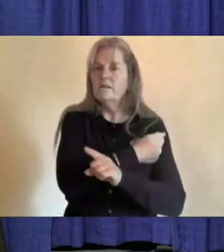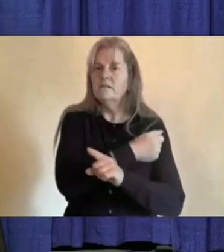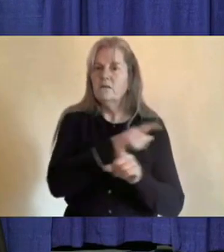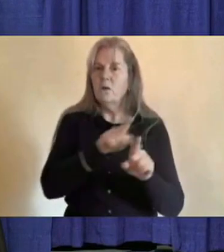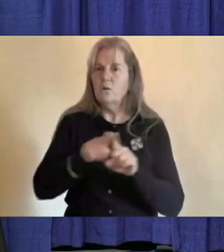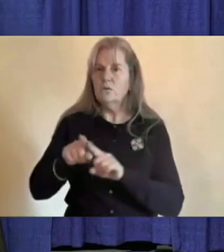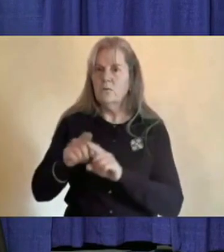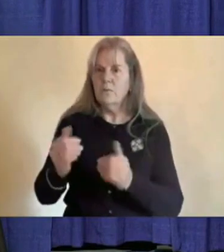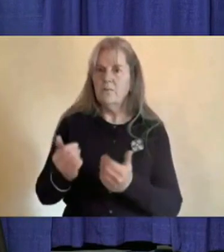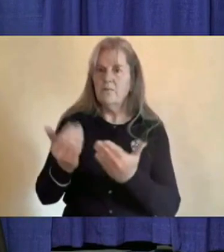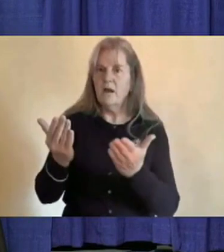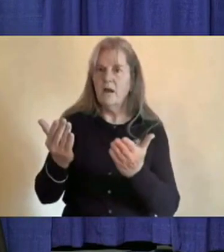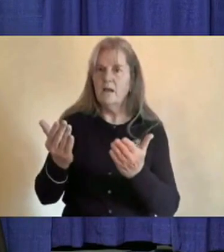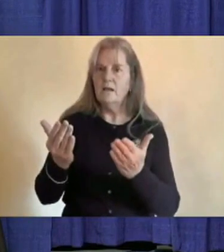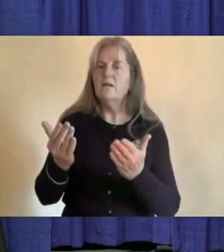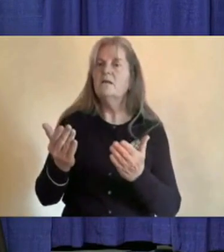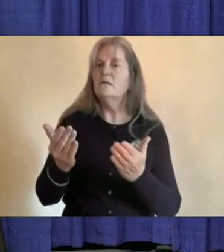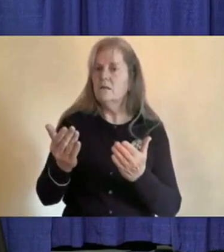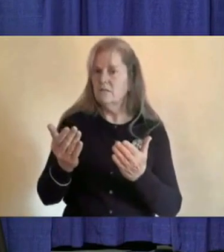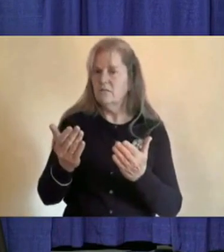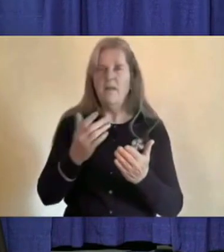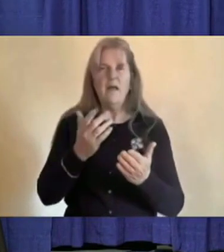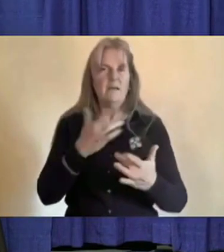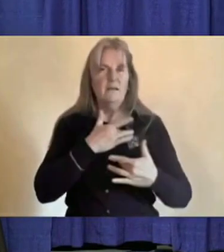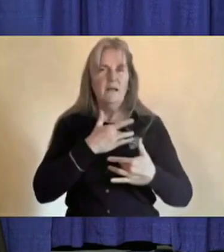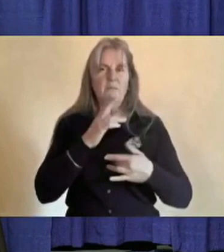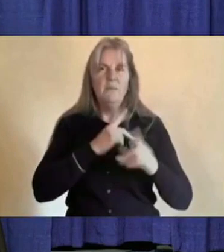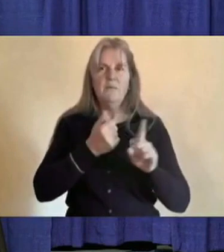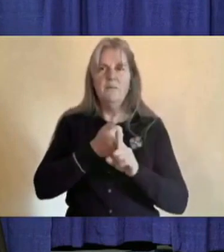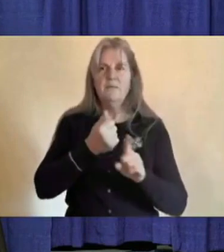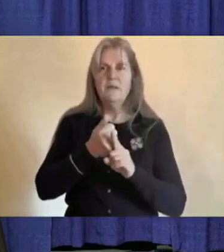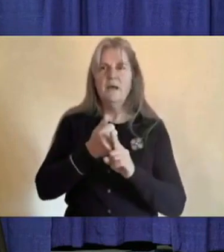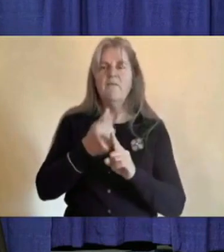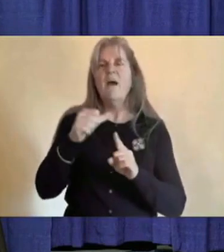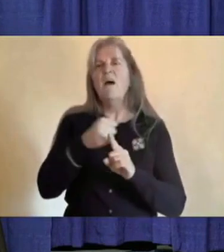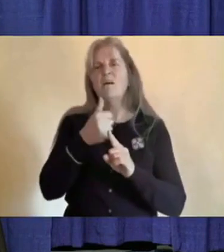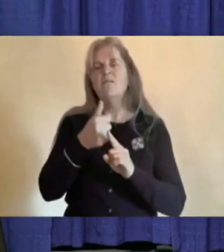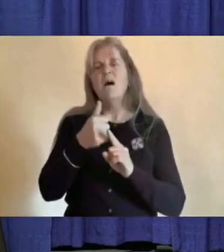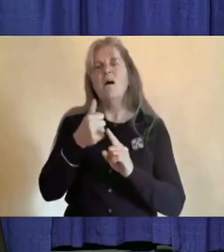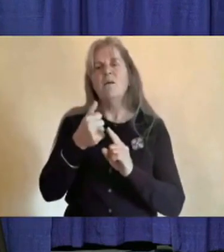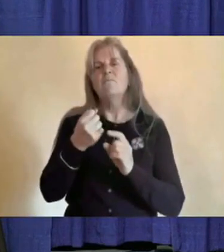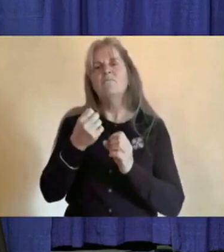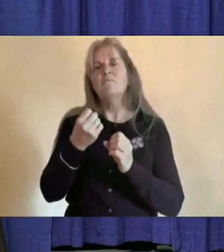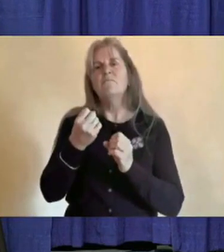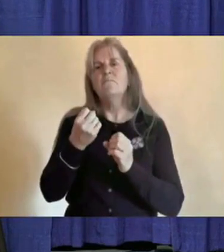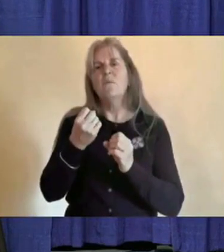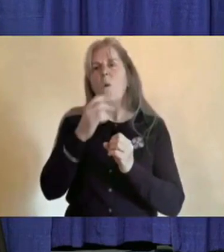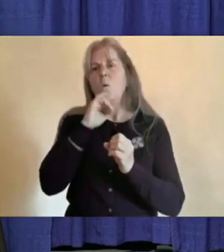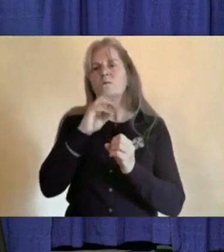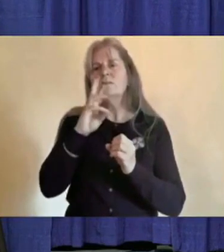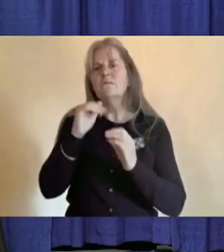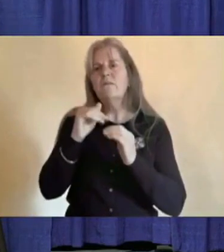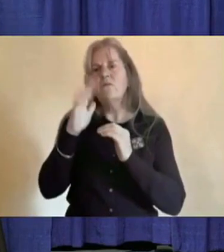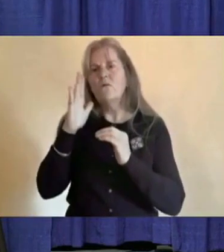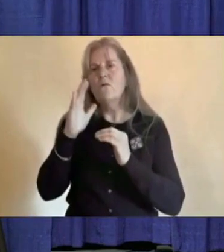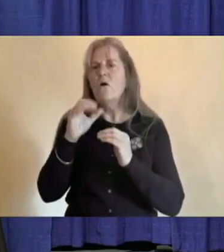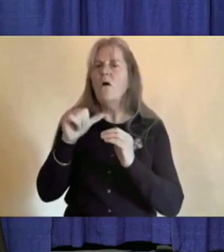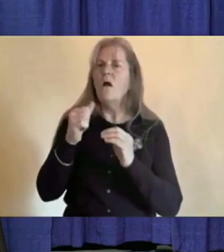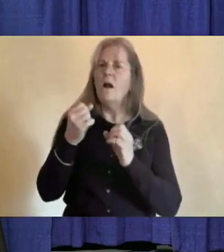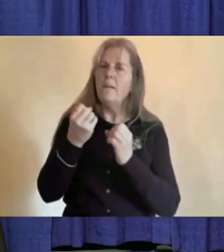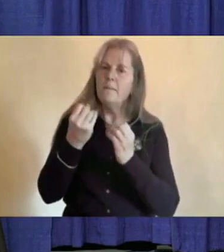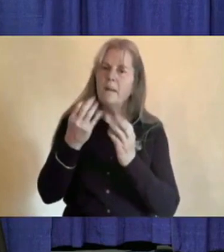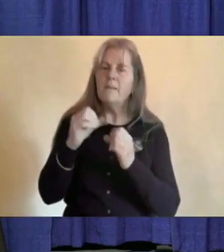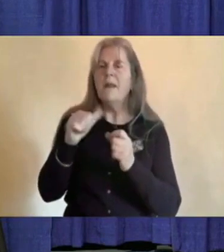So, that's usually people with adults with underlying medical conditions or over age 65, if they haven't already received it.